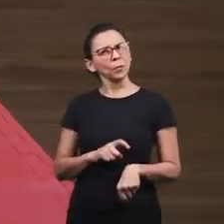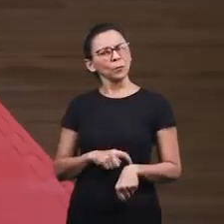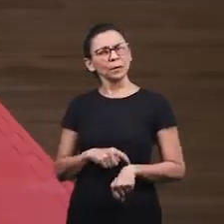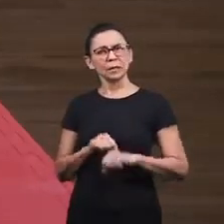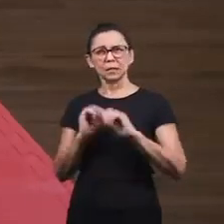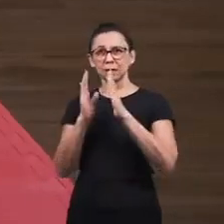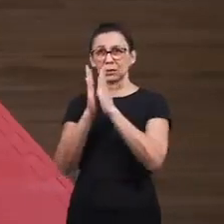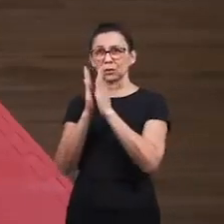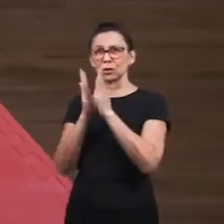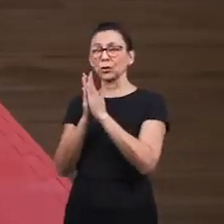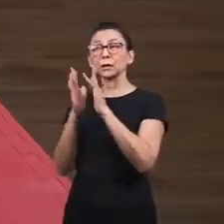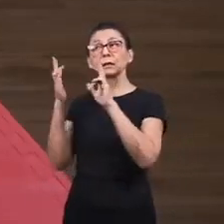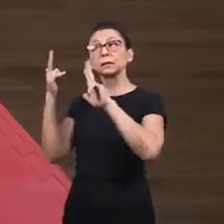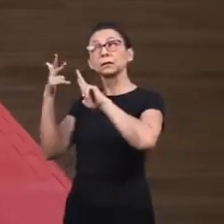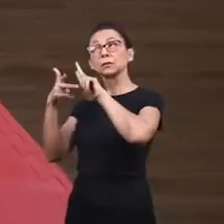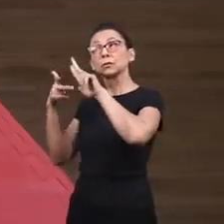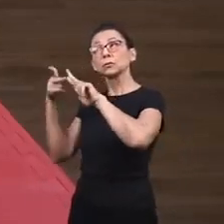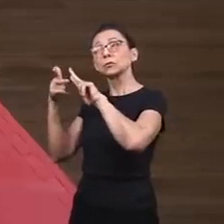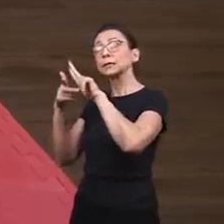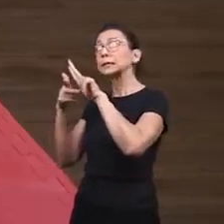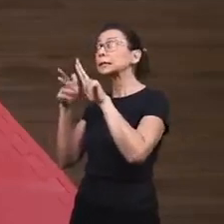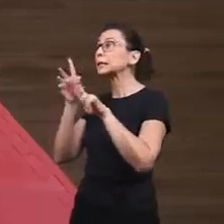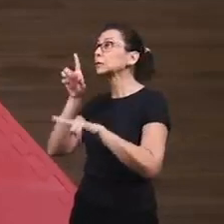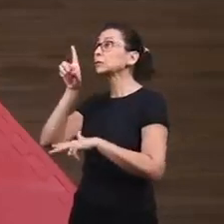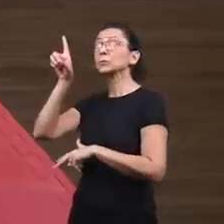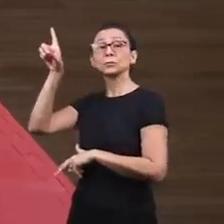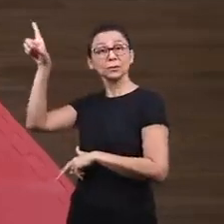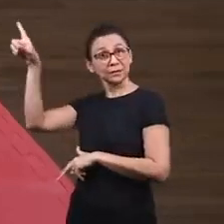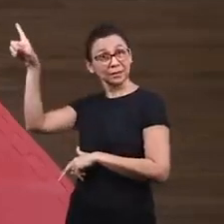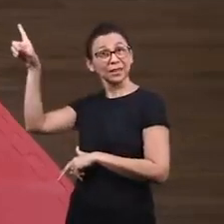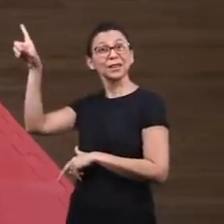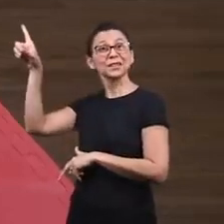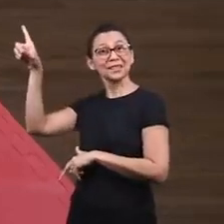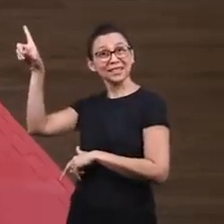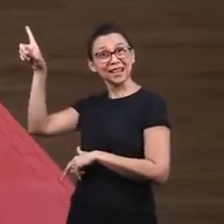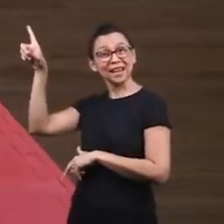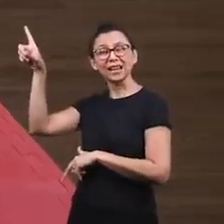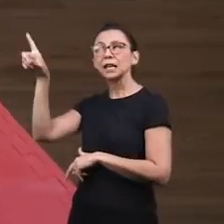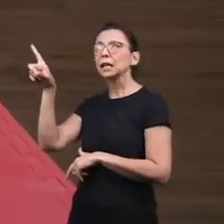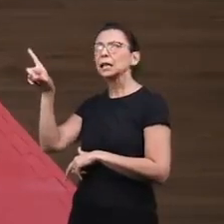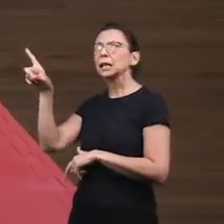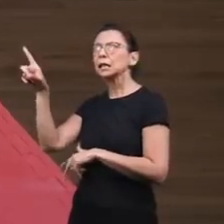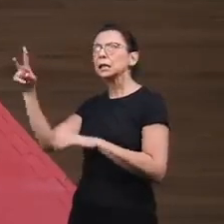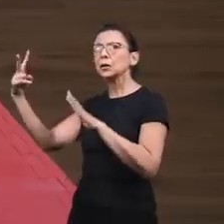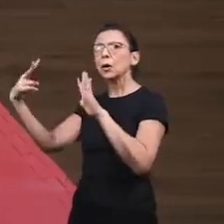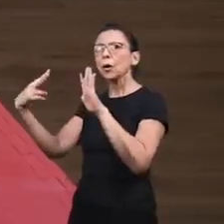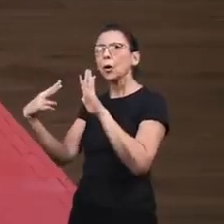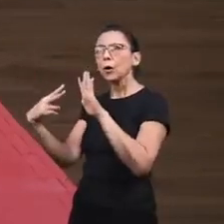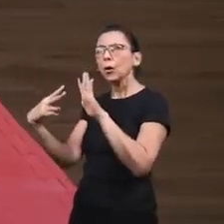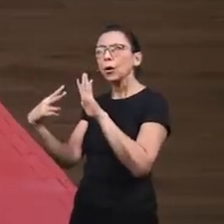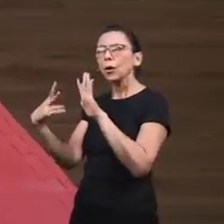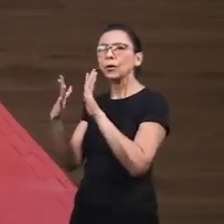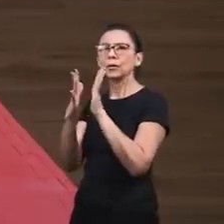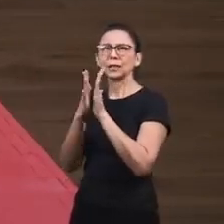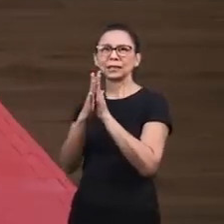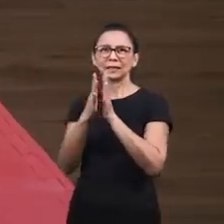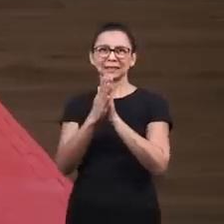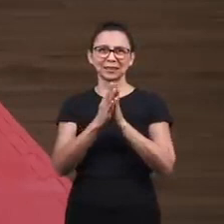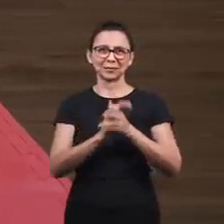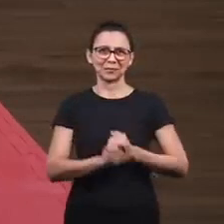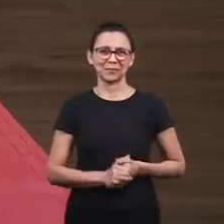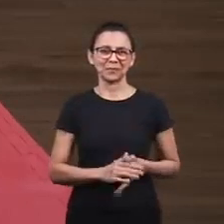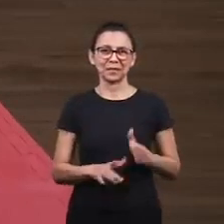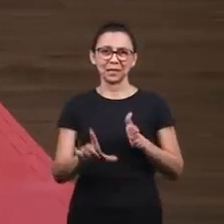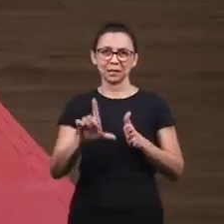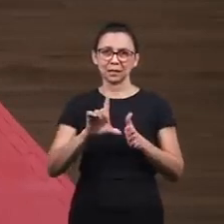we're talking to God, we're speaking to God, and God hears our prayers. But